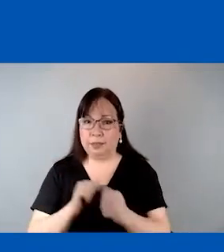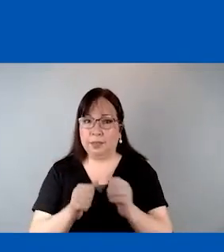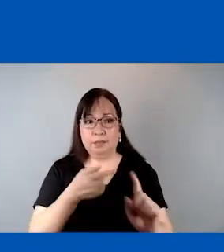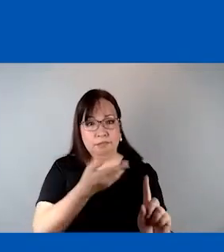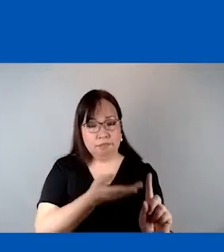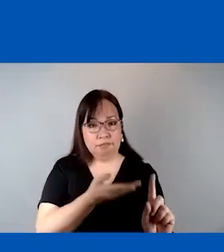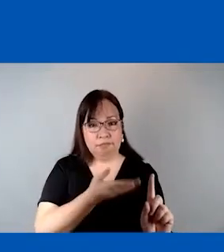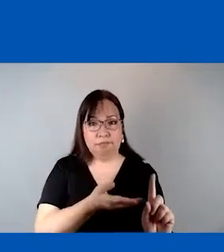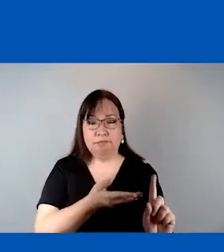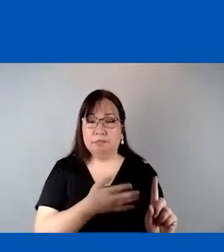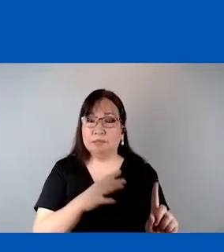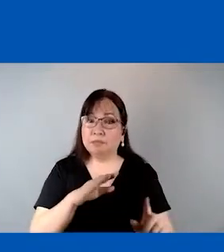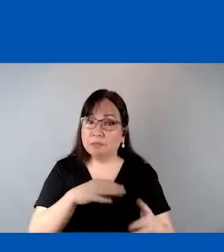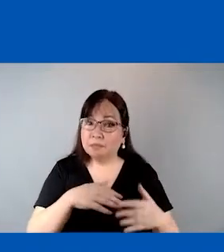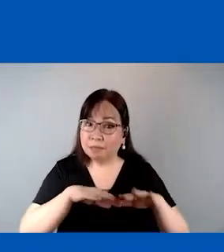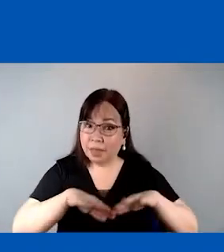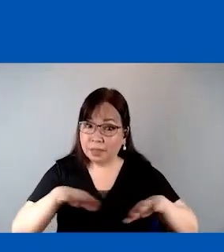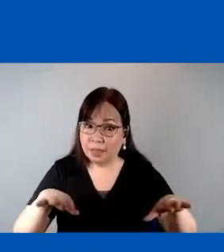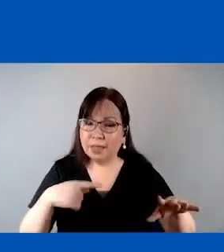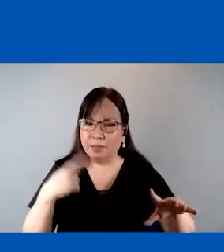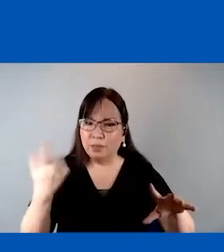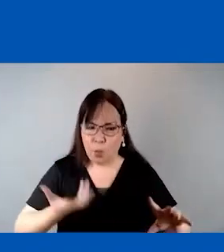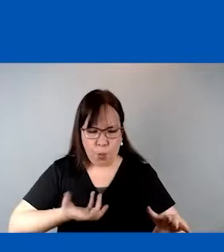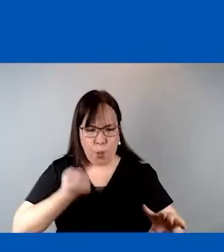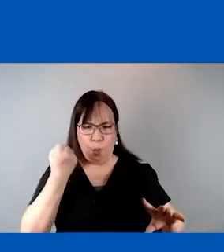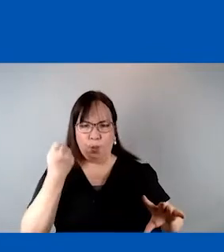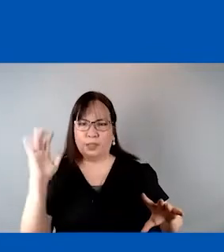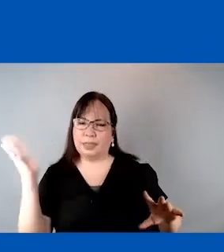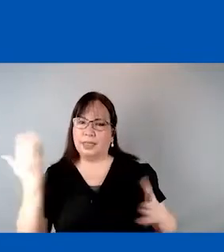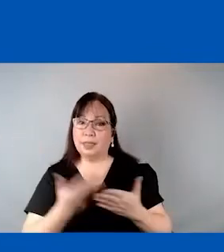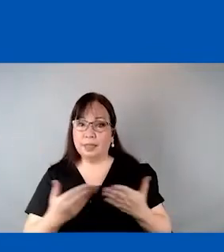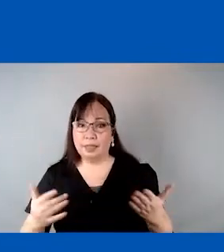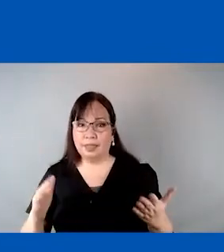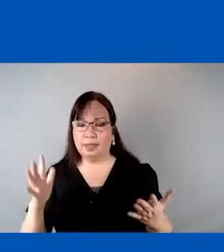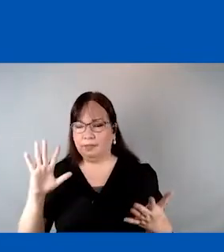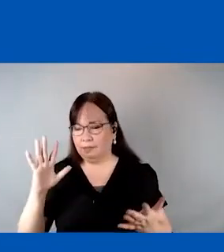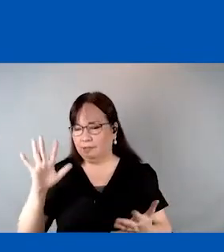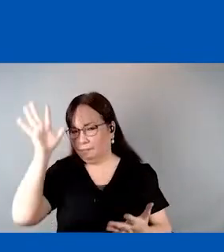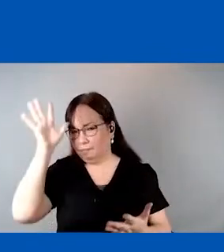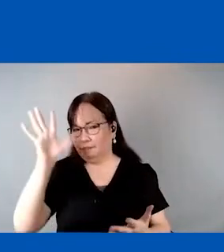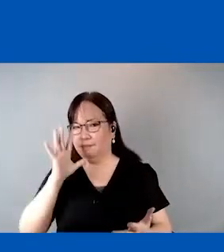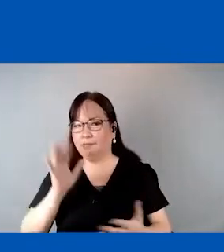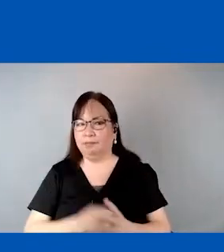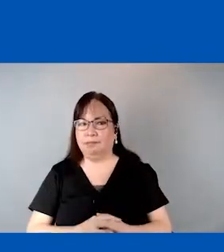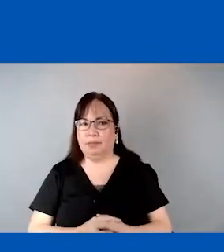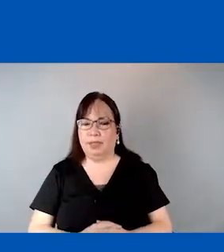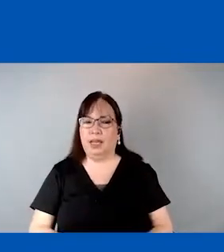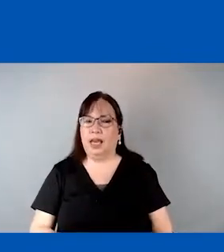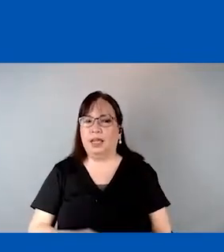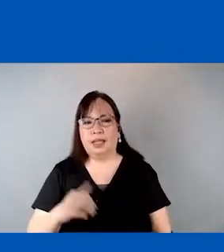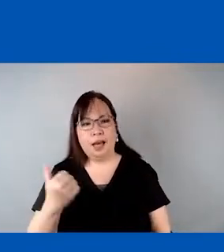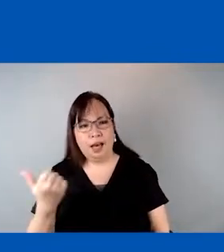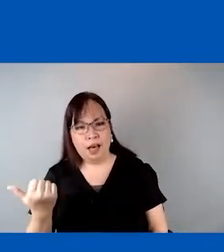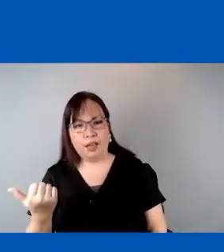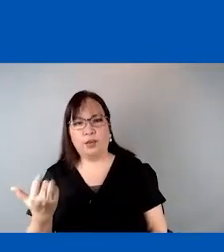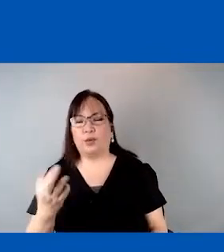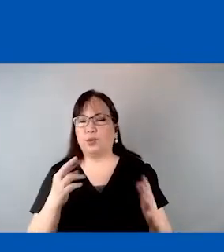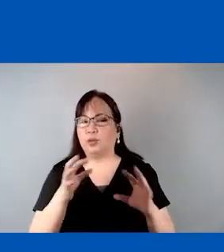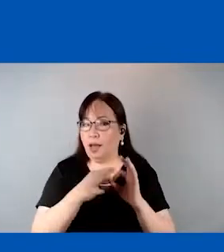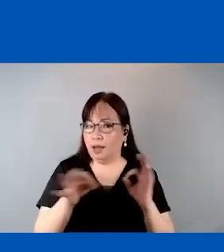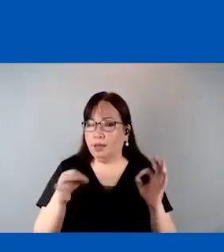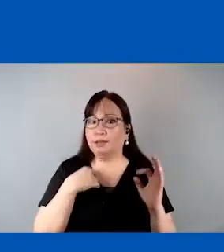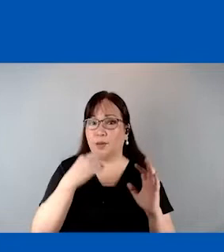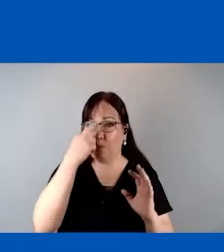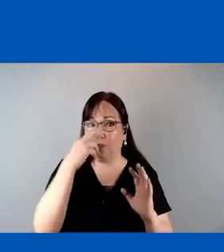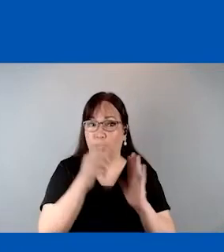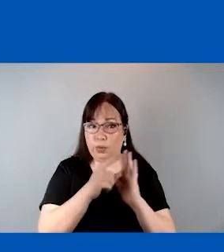saw the child as a property of the parents. Another scripture line said, Infants is qui far non